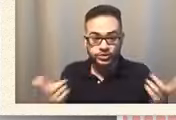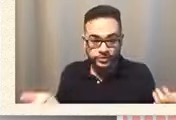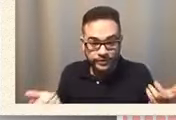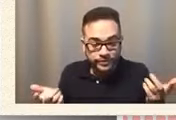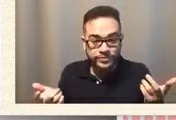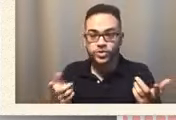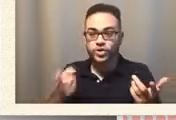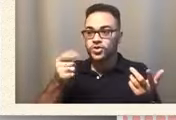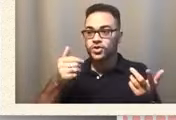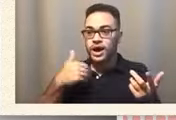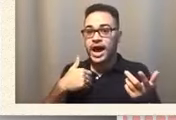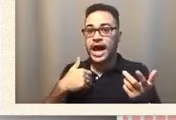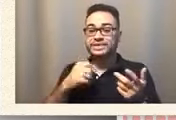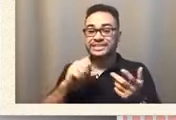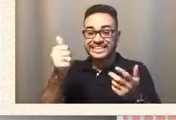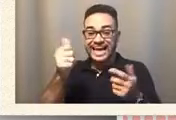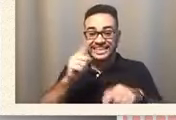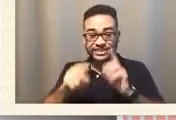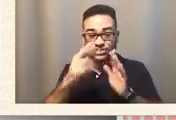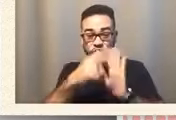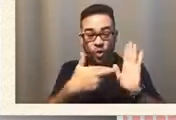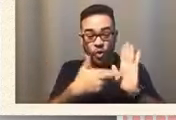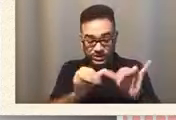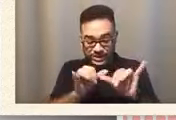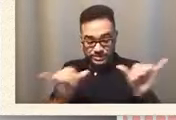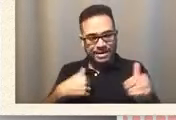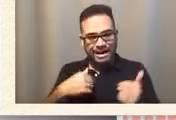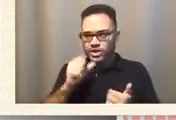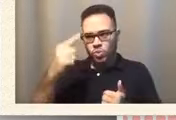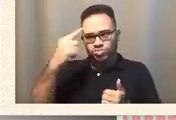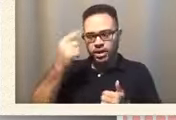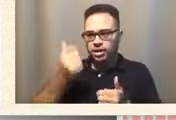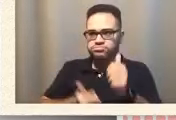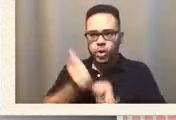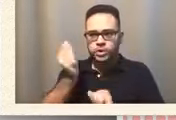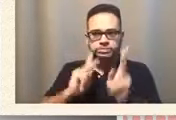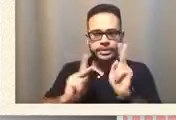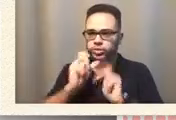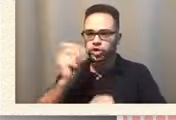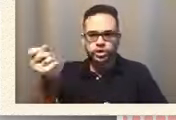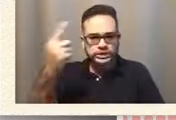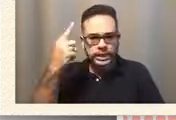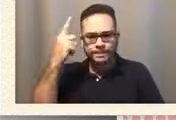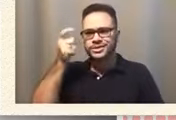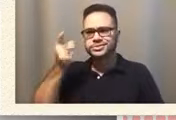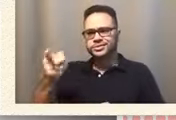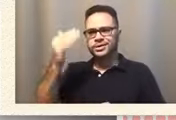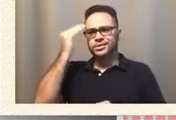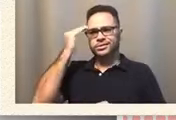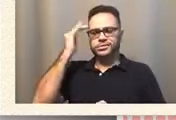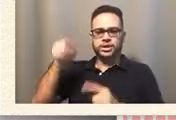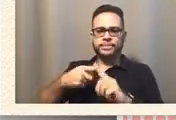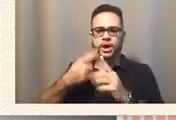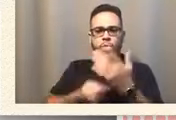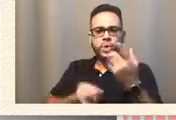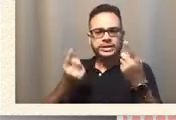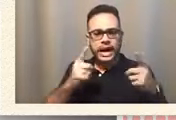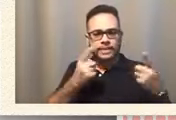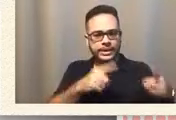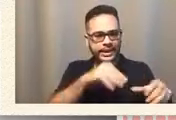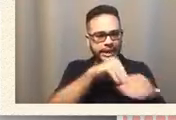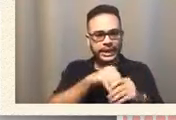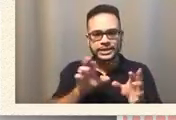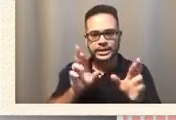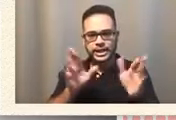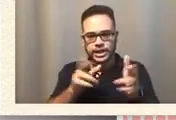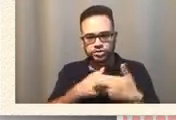10 different roles. And I don't think most people understand because they used to hear about what was happening in the classroom, but they don't understand